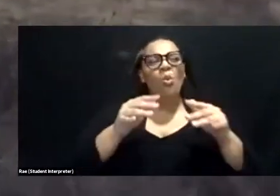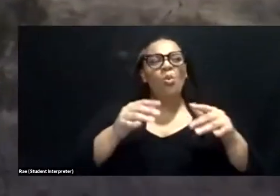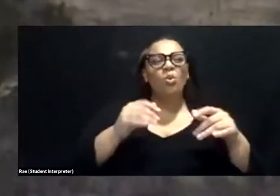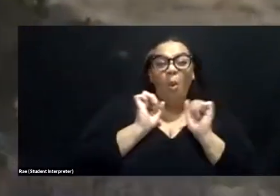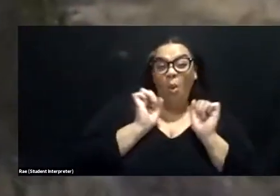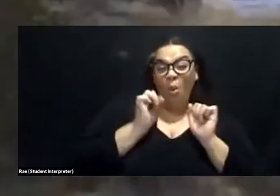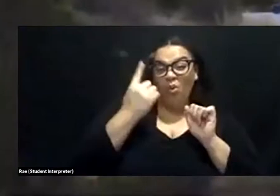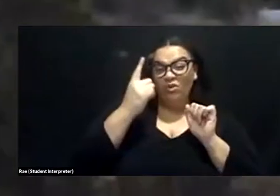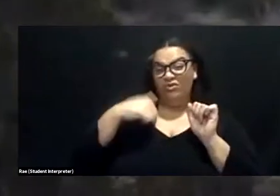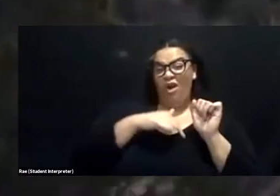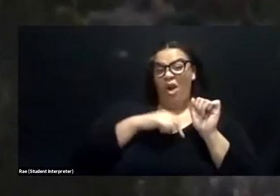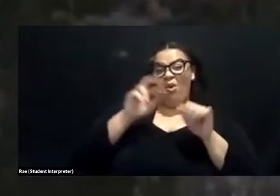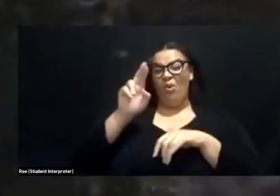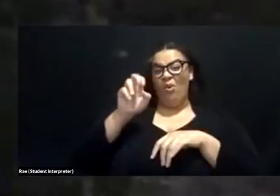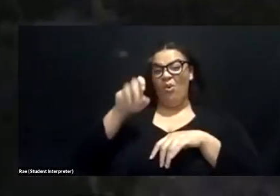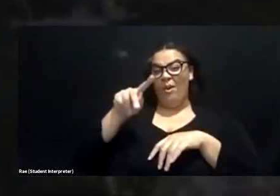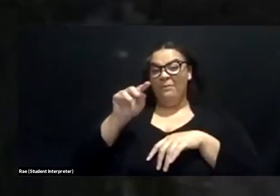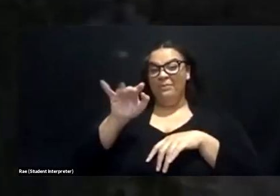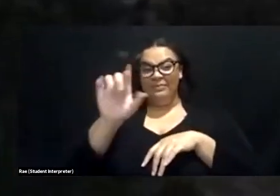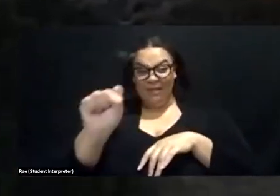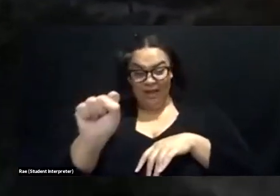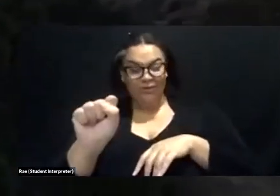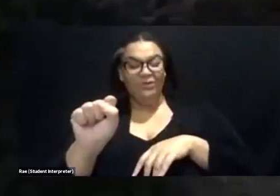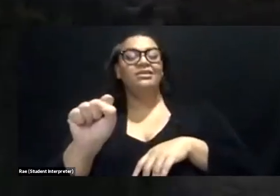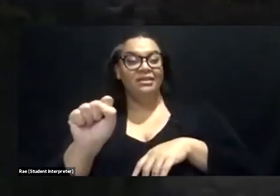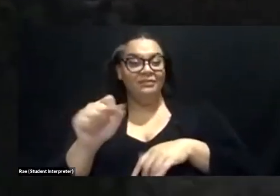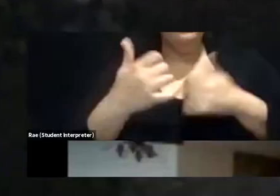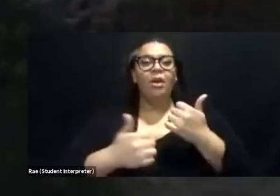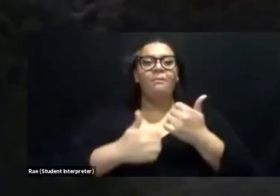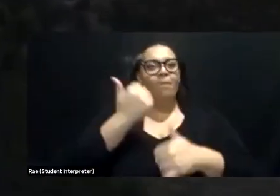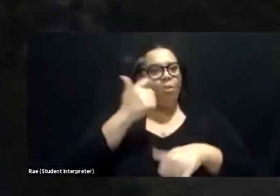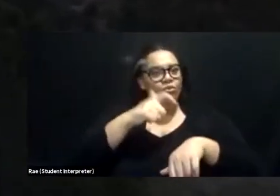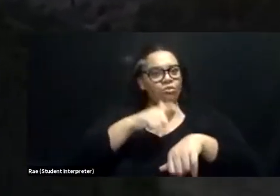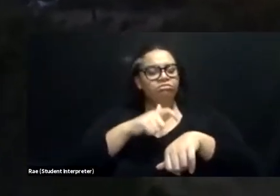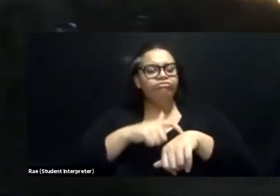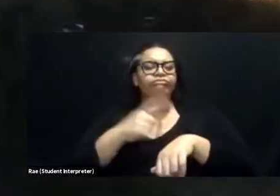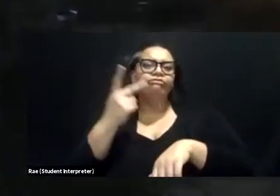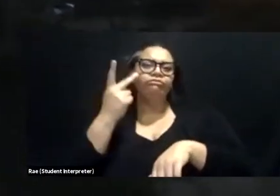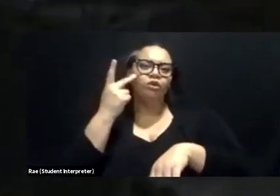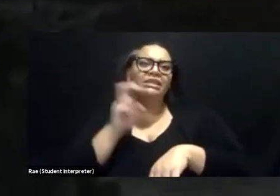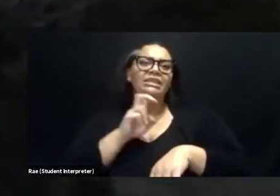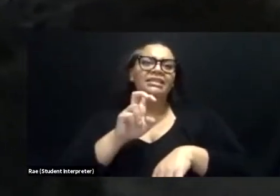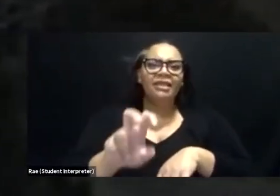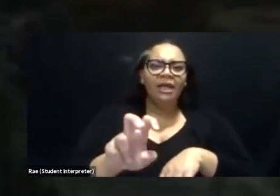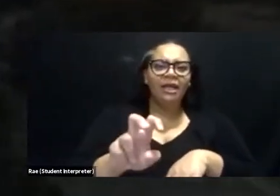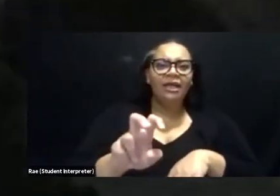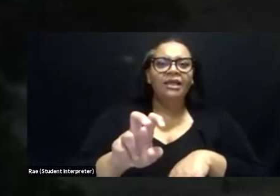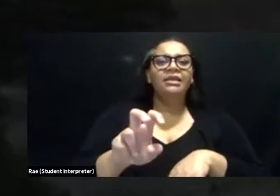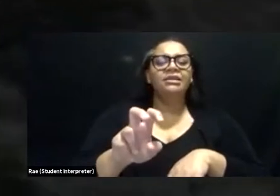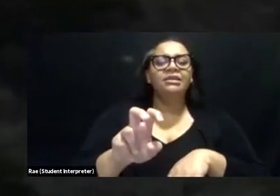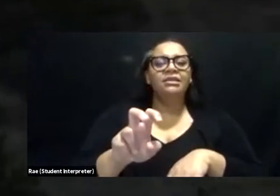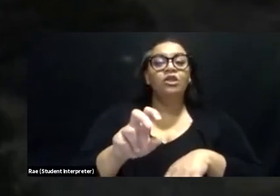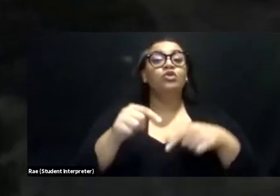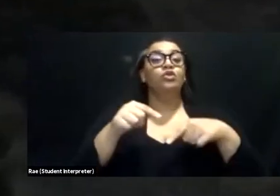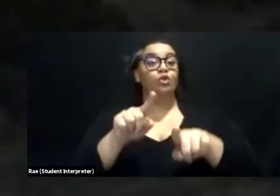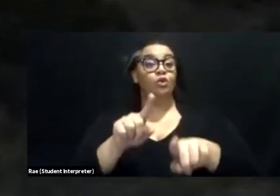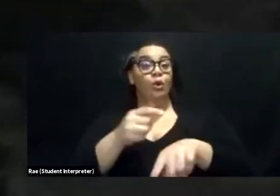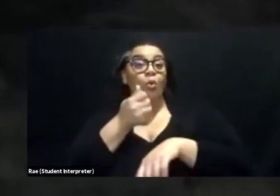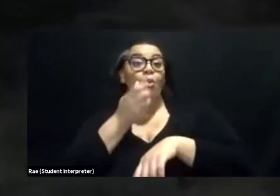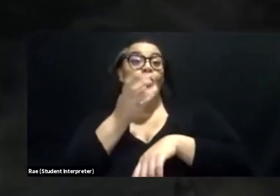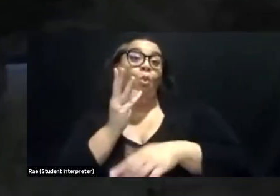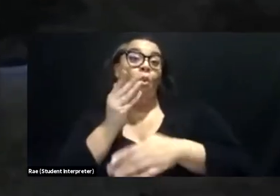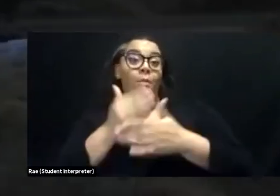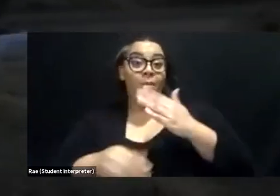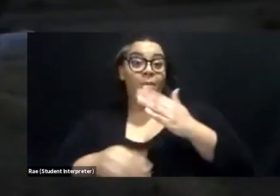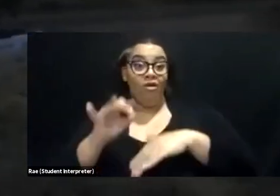It's surprising that we saw that tortoise out. Most of the time you will see snakes during the warmer periods of the day. They're out